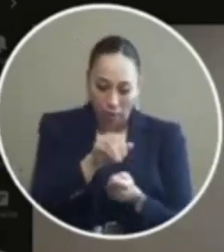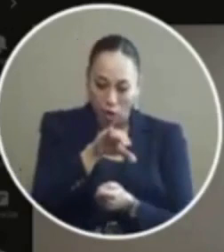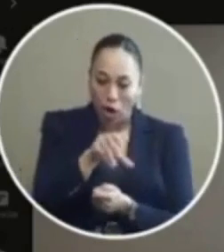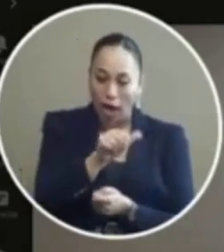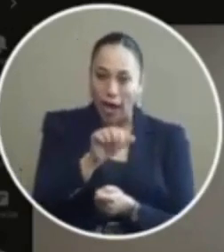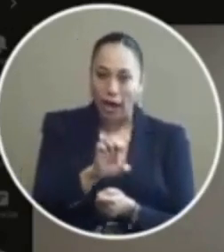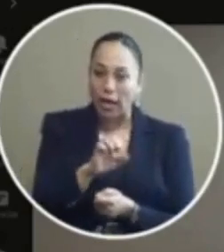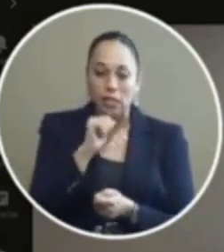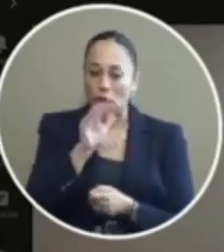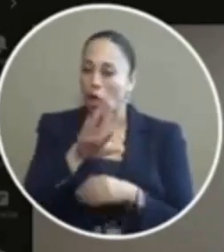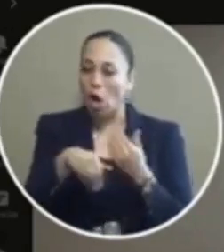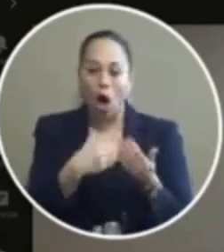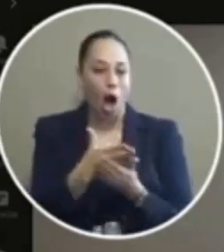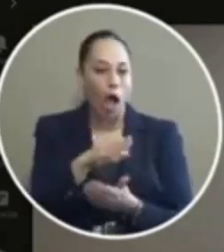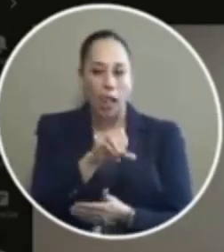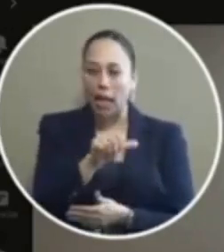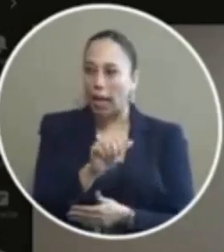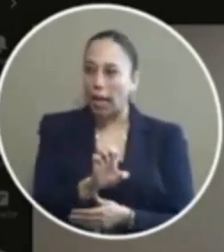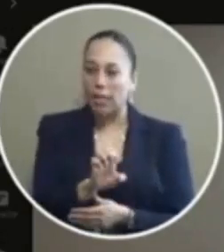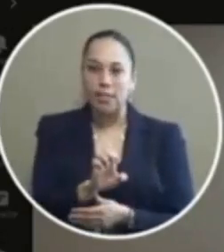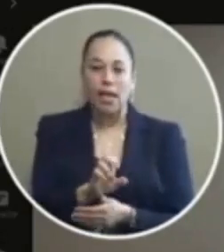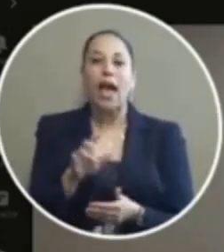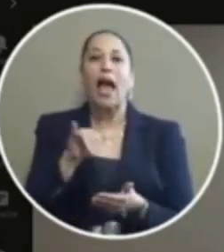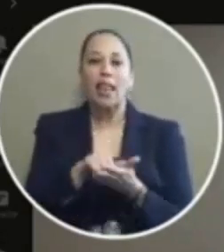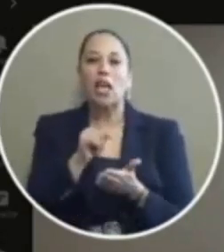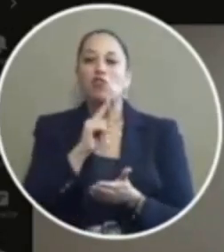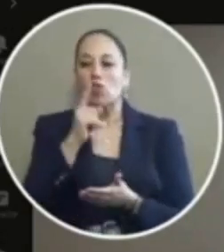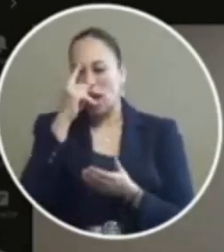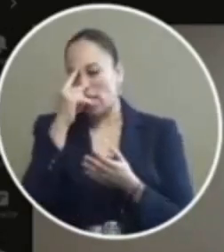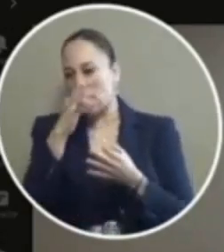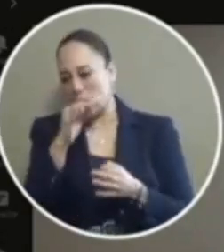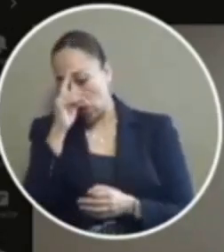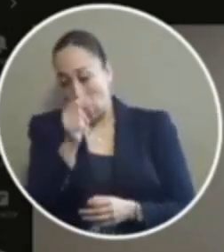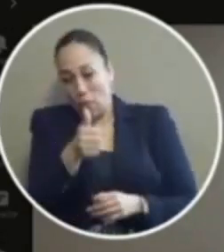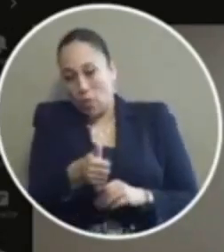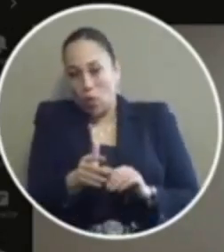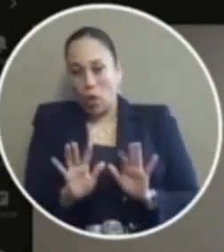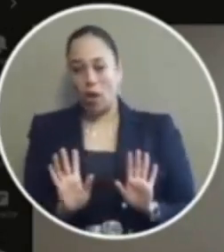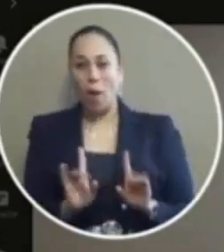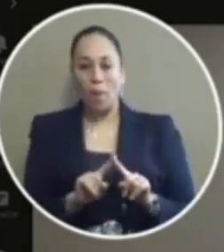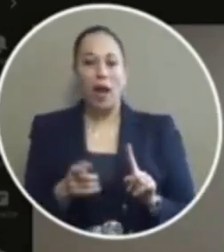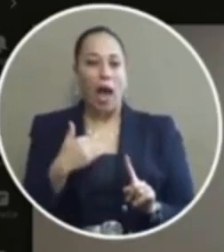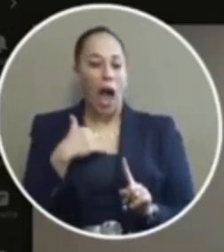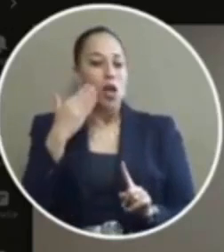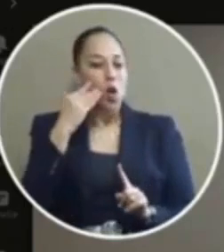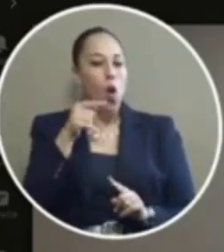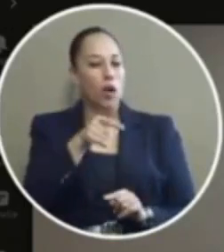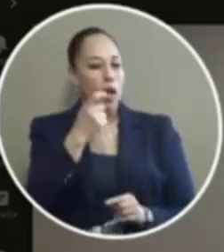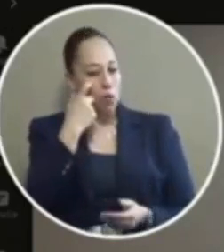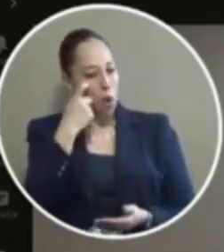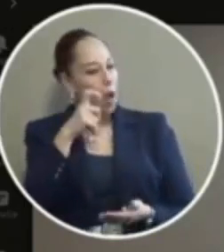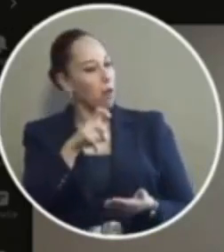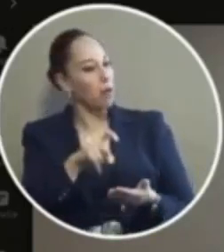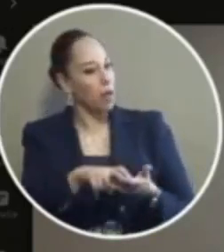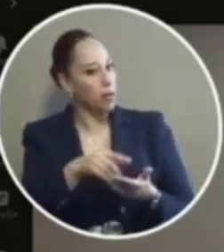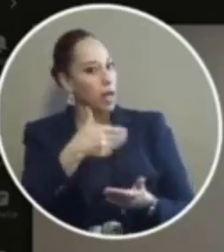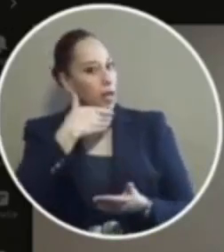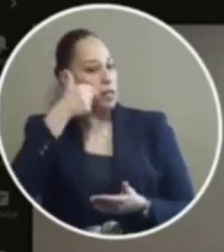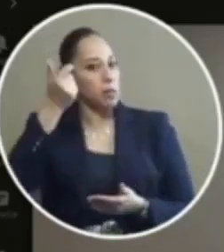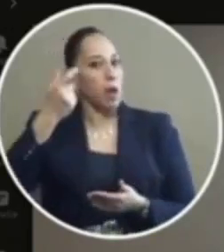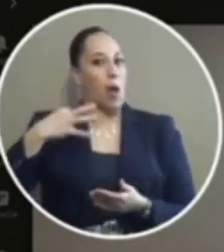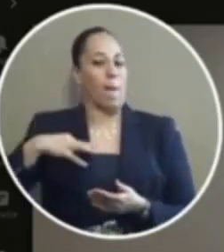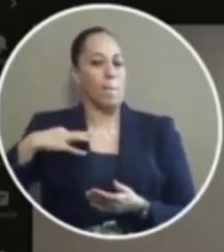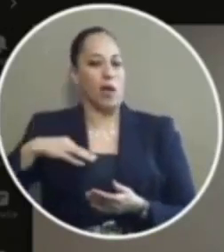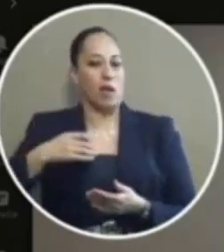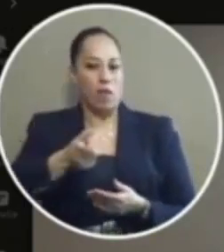maybe not all cases i mean that's a that's really a decision that's up to him but i know he recognizes the the benefit of